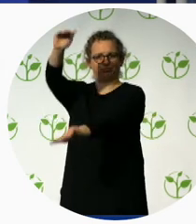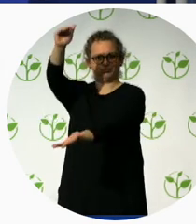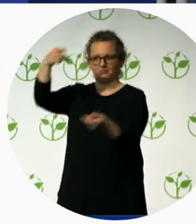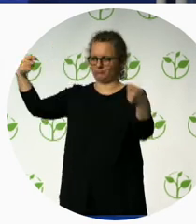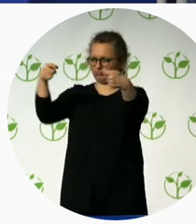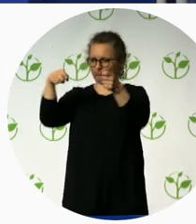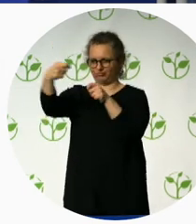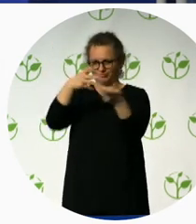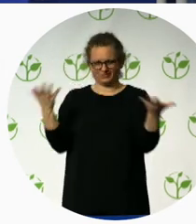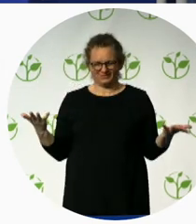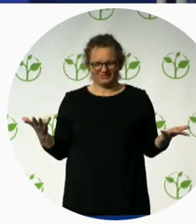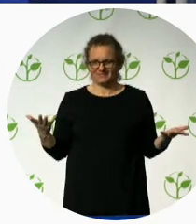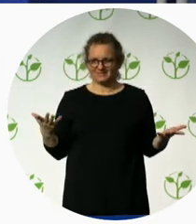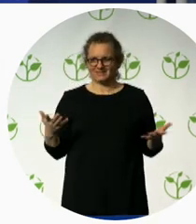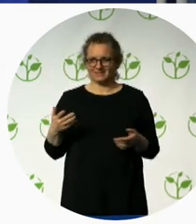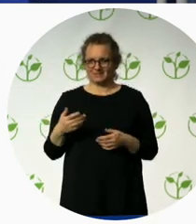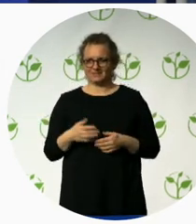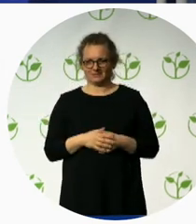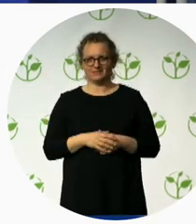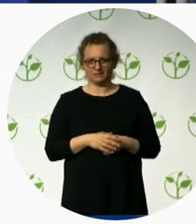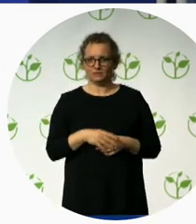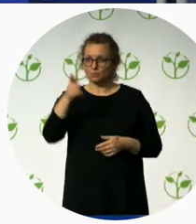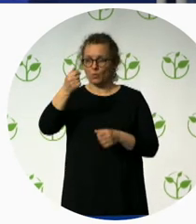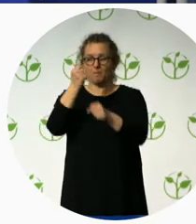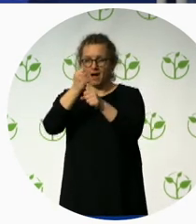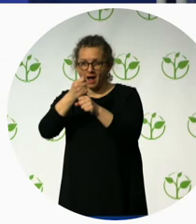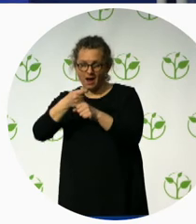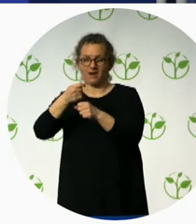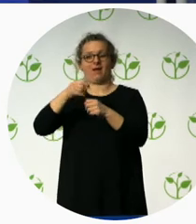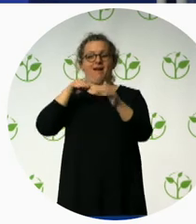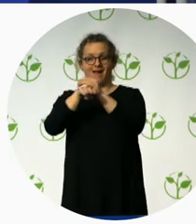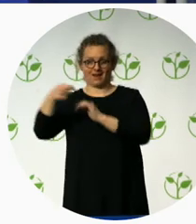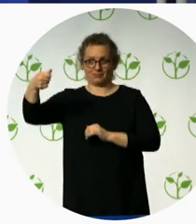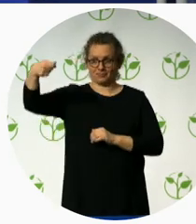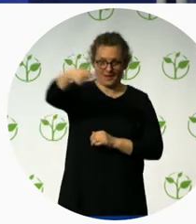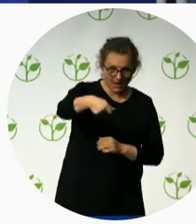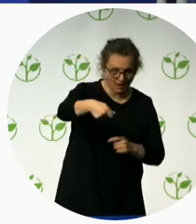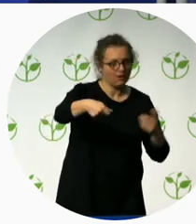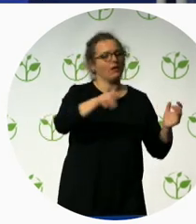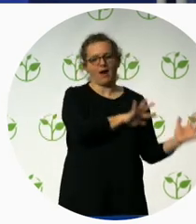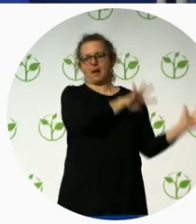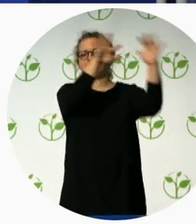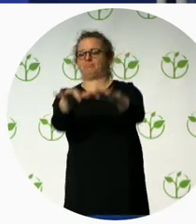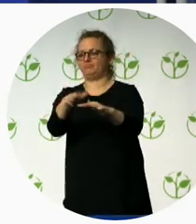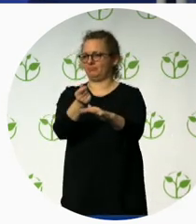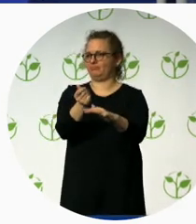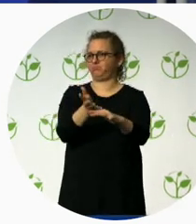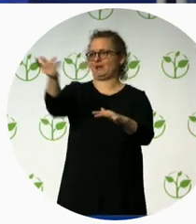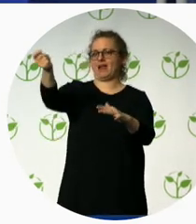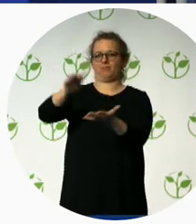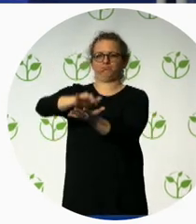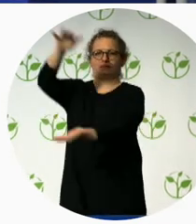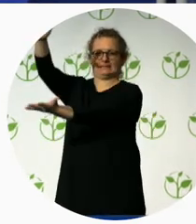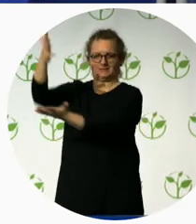I can ask in English and we can translate to Polish, please. I have a question for Marek about